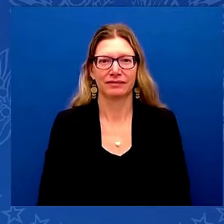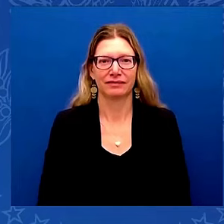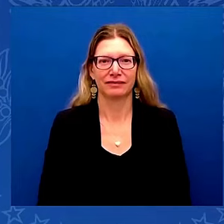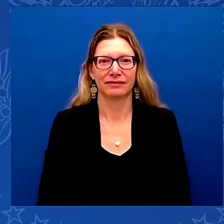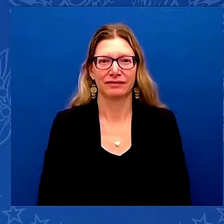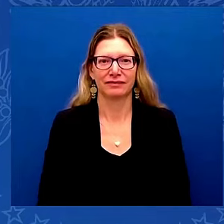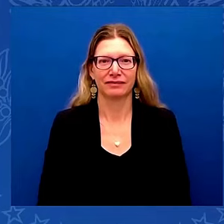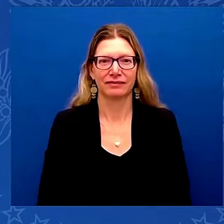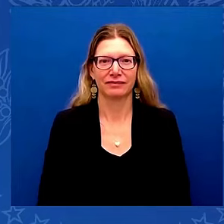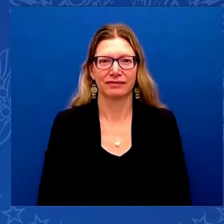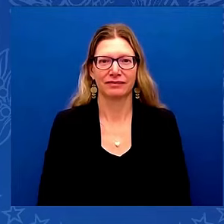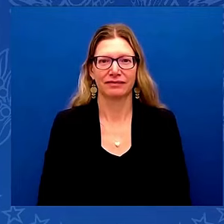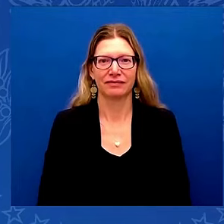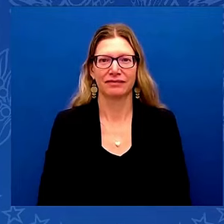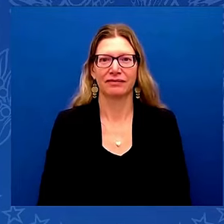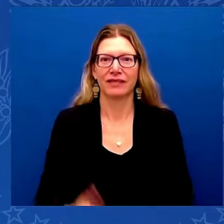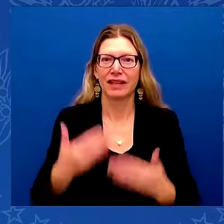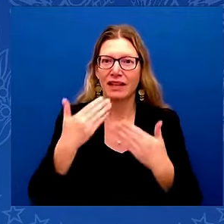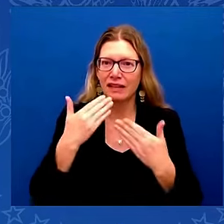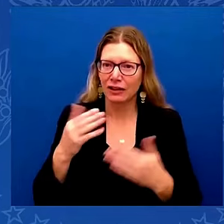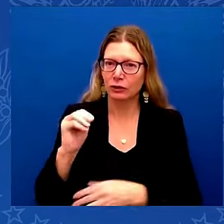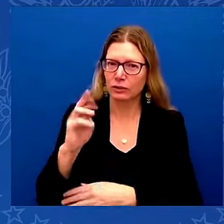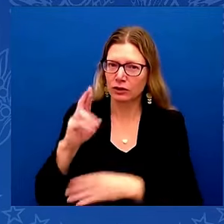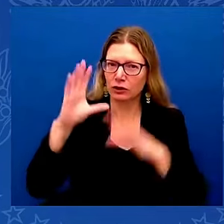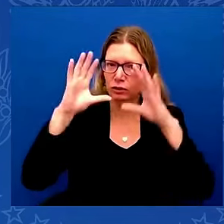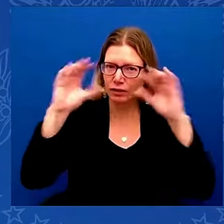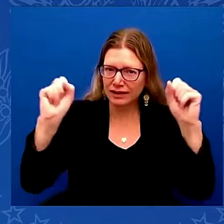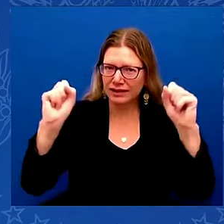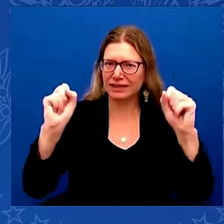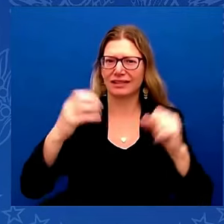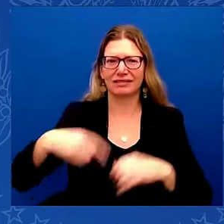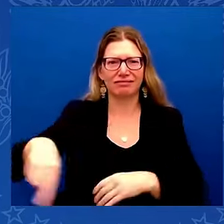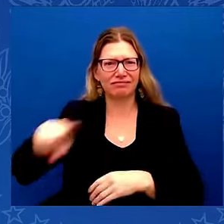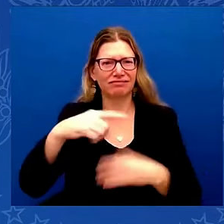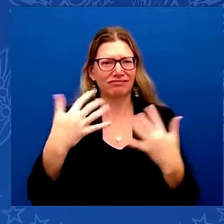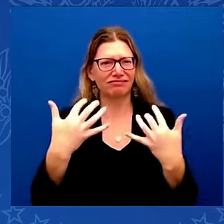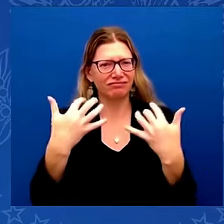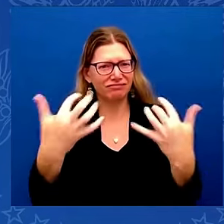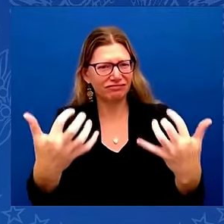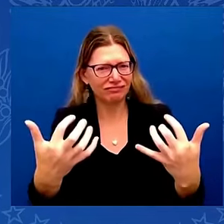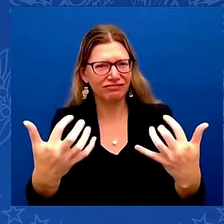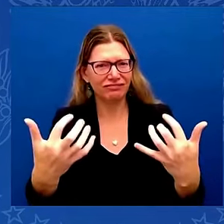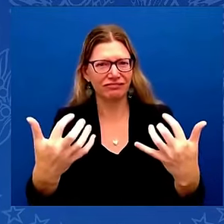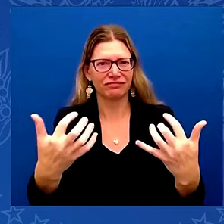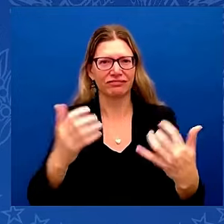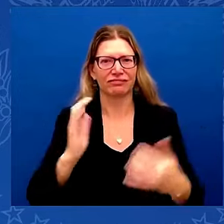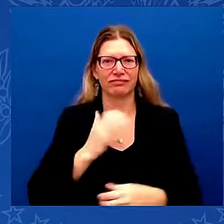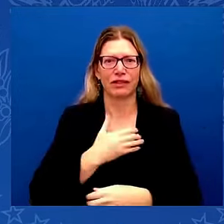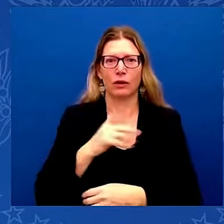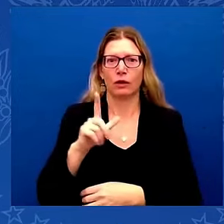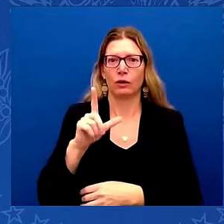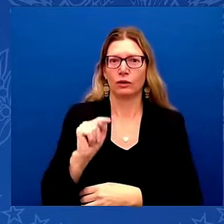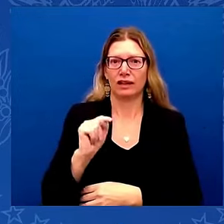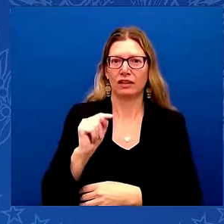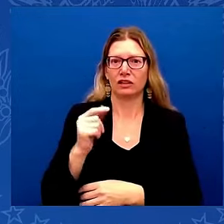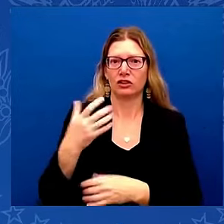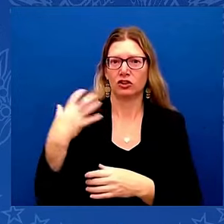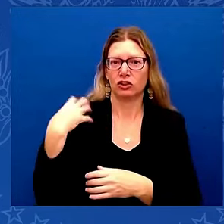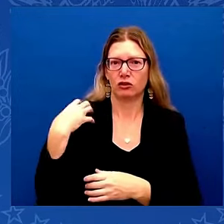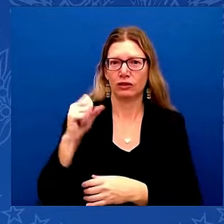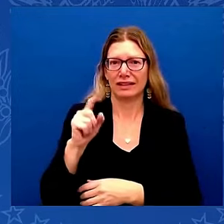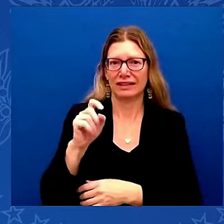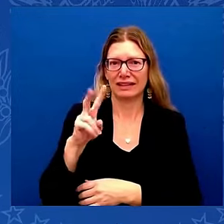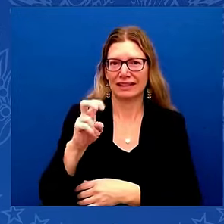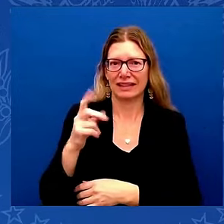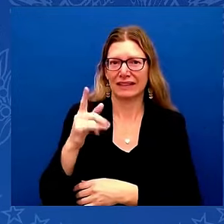Thank you, Mr. President and distinguished guests. On behalf of our Superintendent, Lieutenant General Steve Gillen, our Commandant